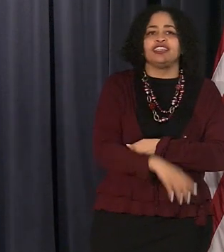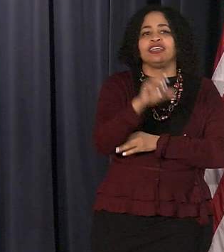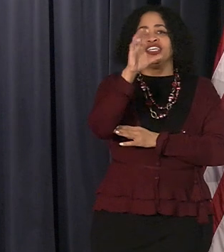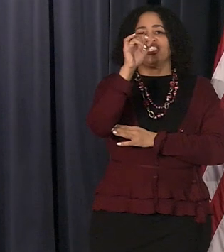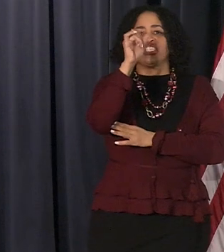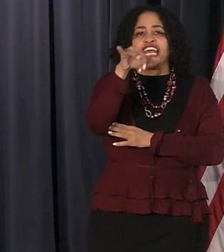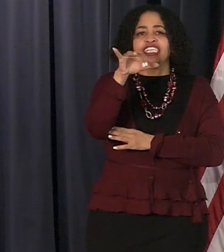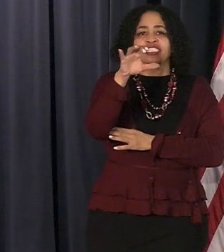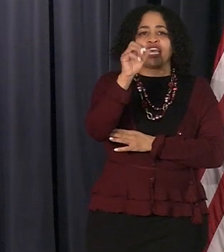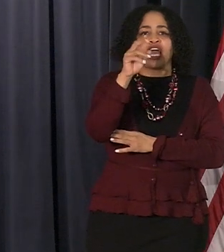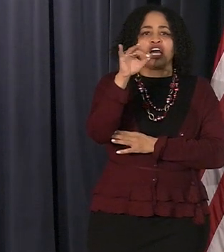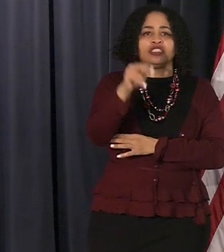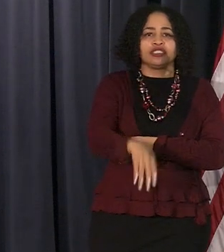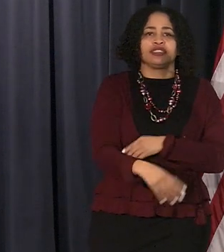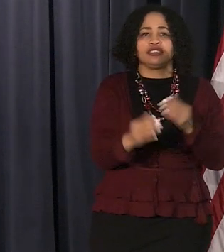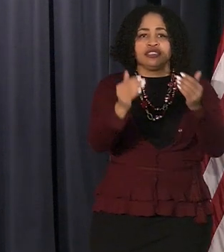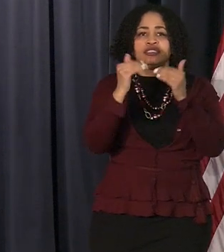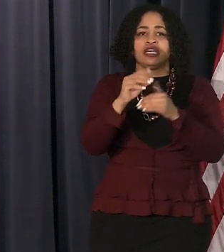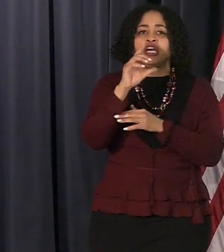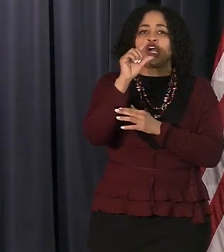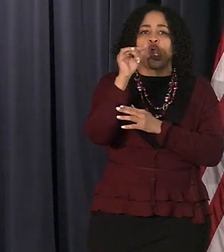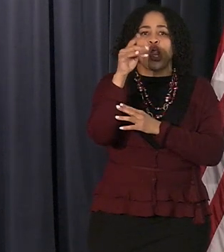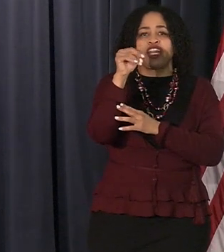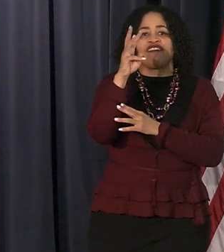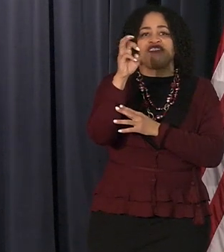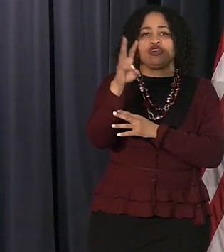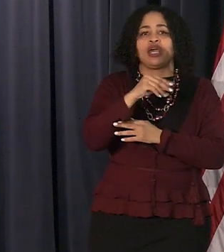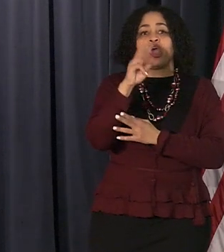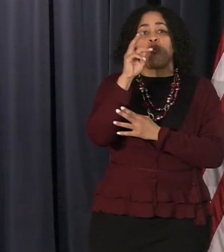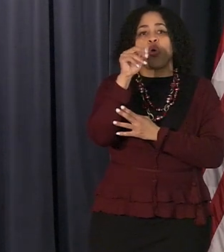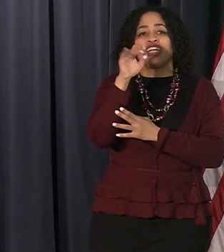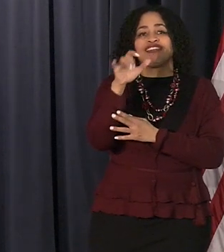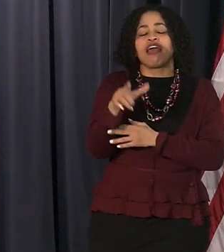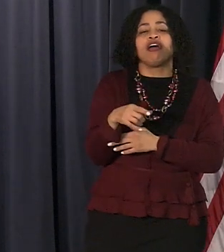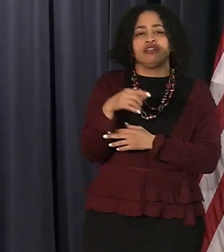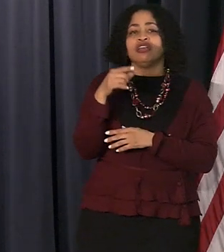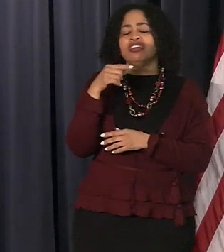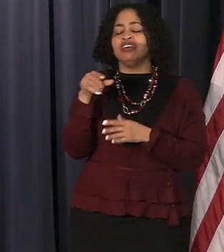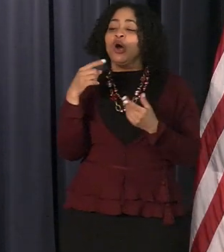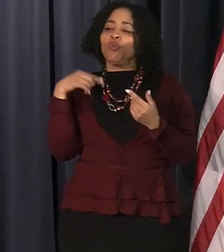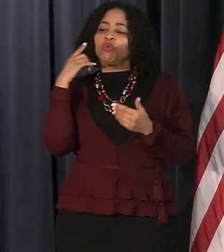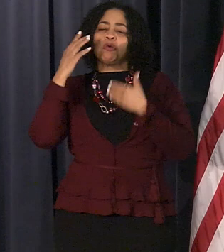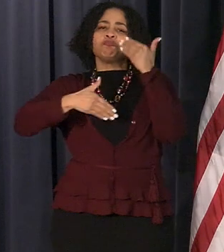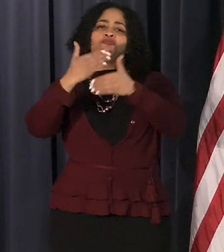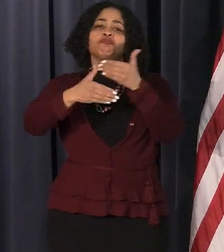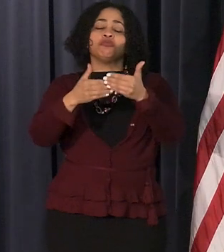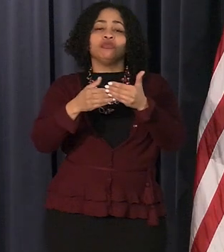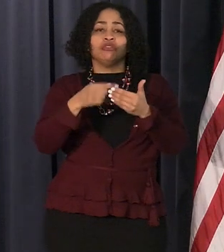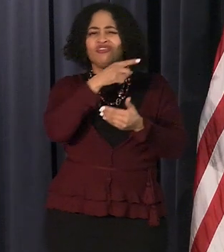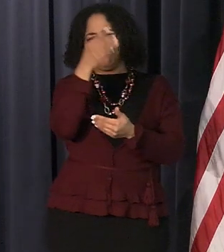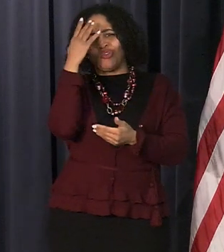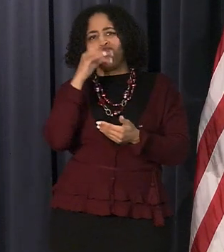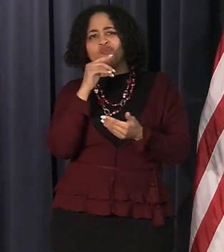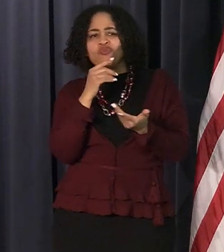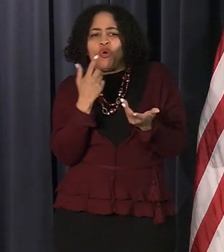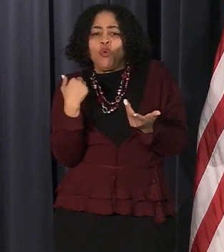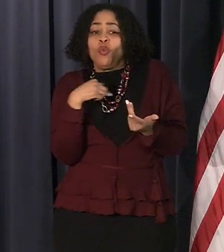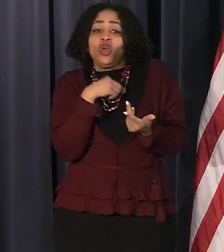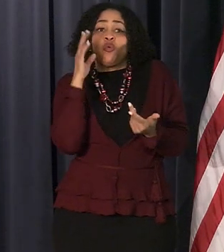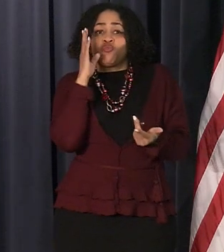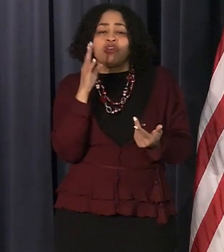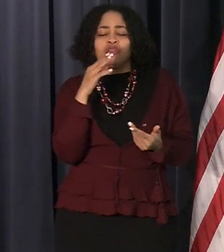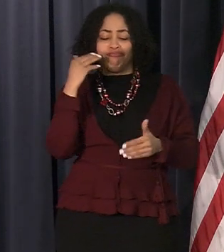its sewage back up you know who you are we are going to move through the rest of those neighborhoods as fast as our